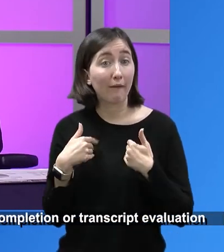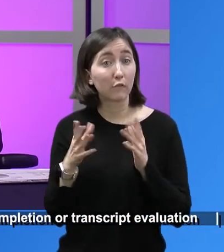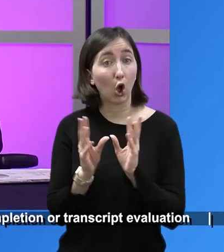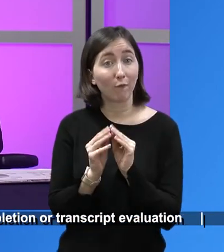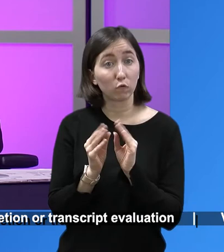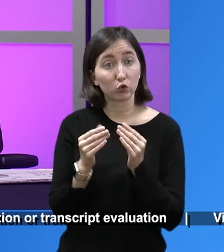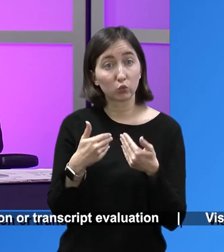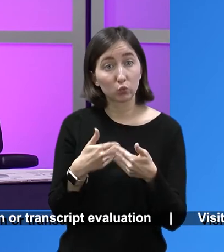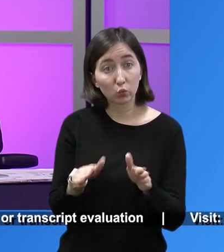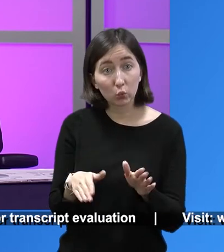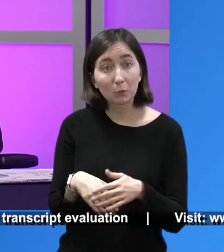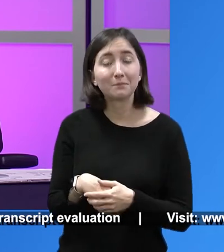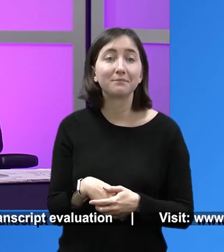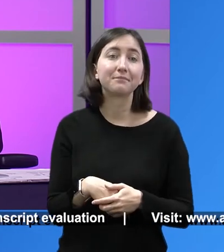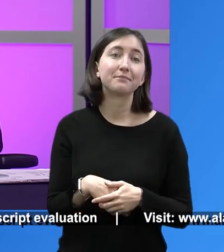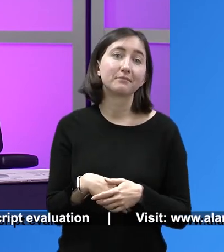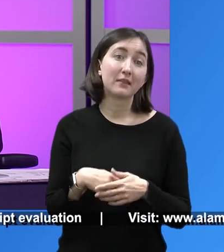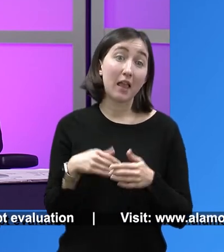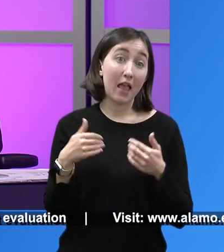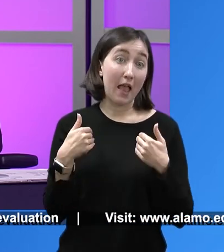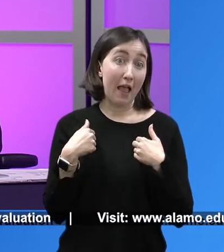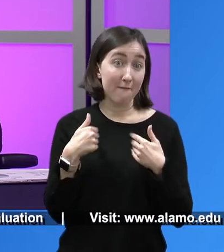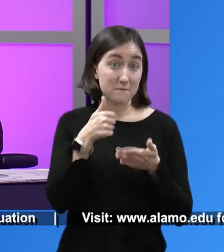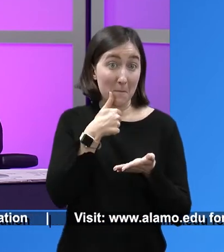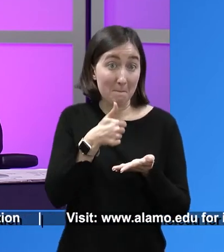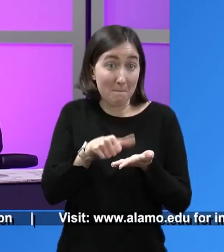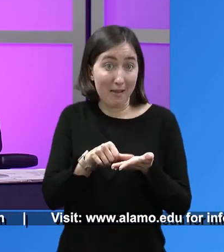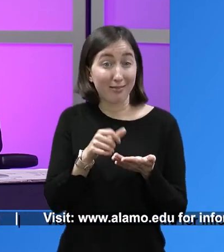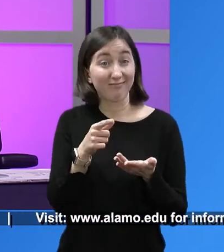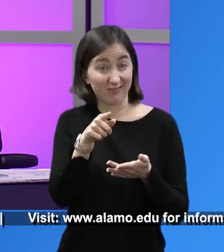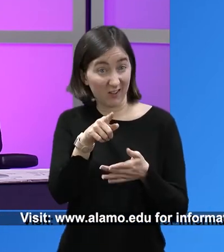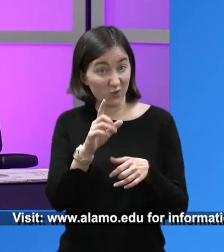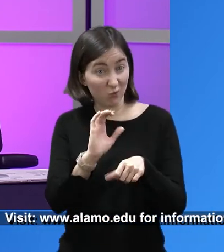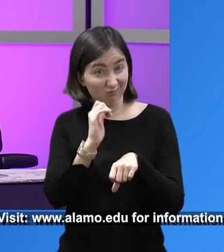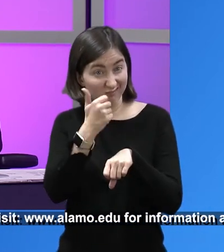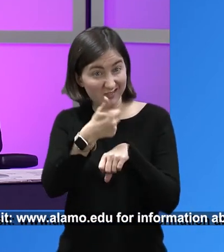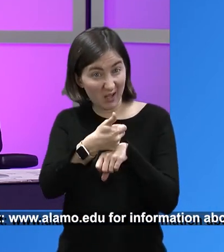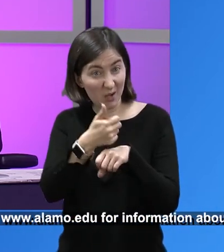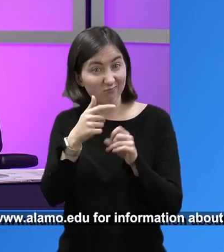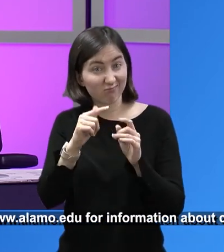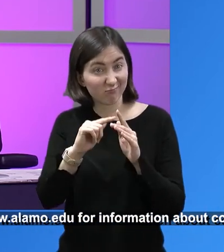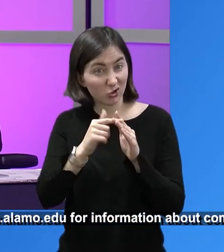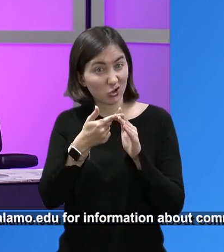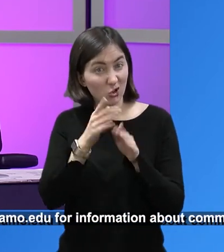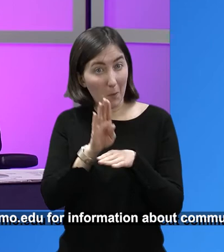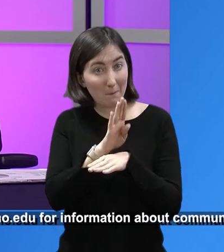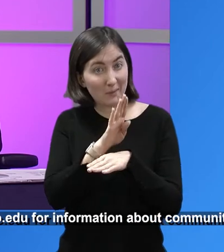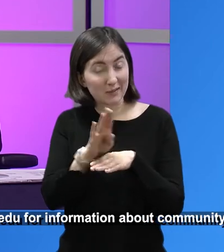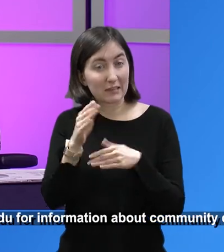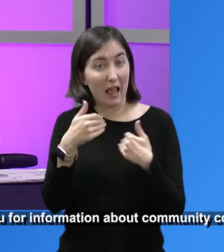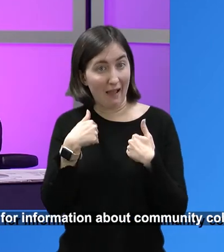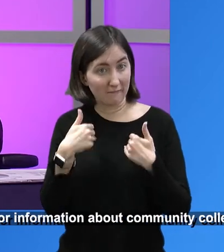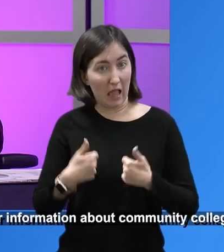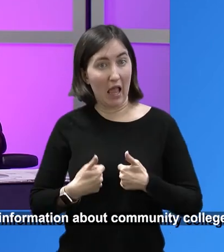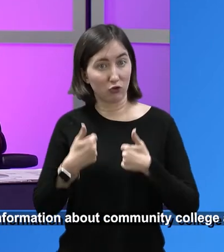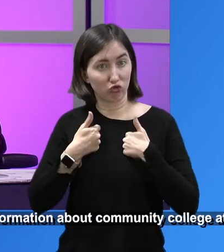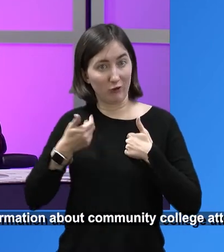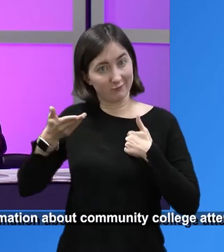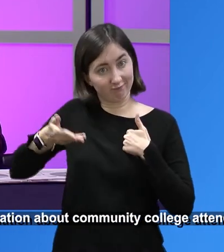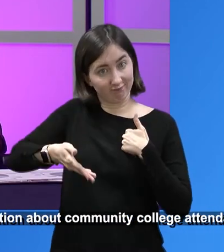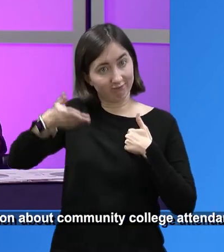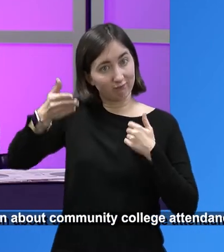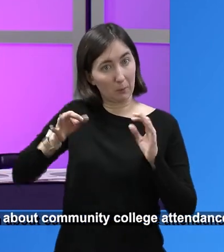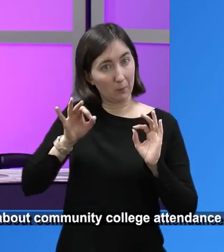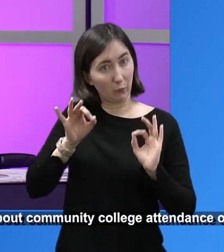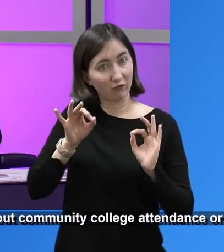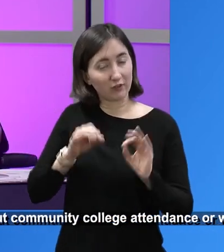have a conference room and, you know, mail. A lot of people, when they start their business, they want to have an address. This is a perfect place